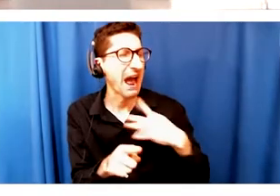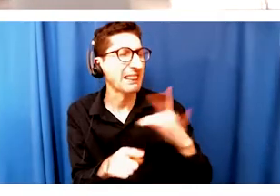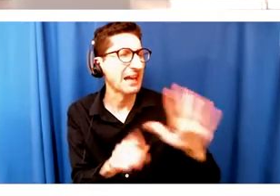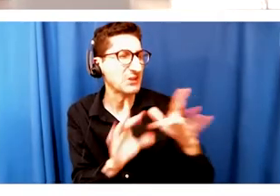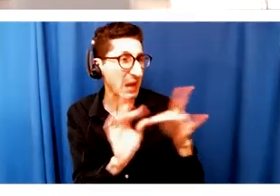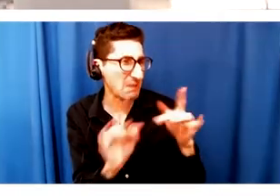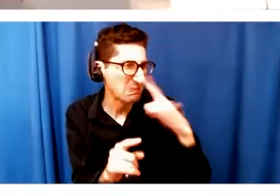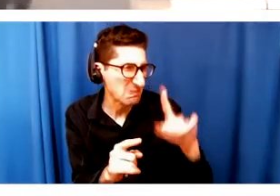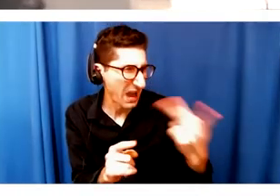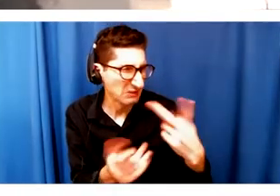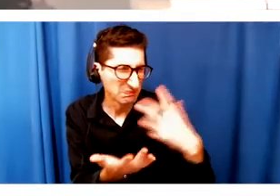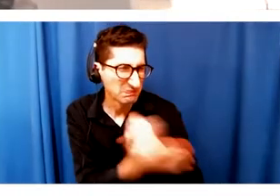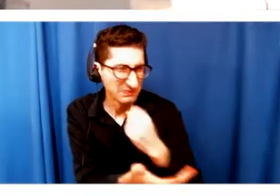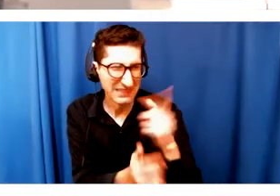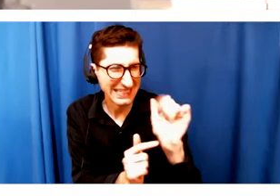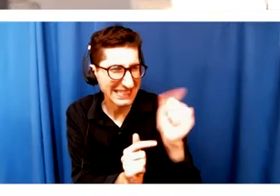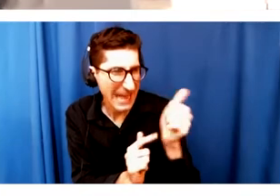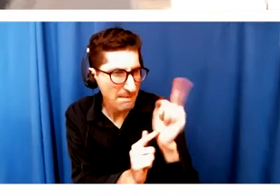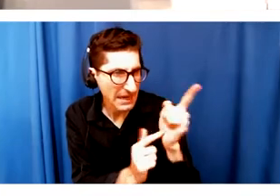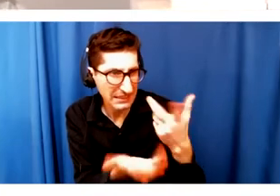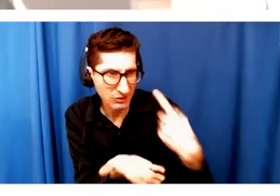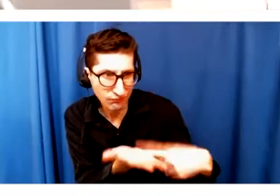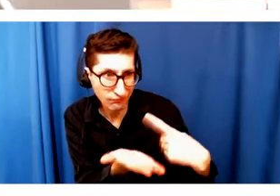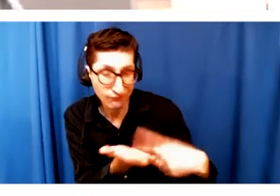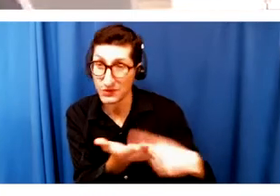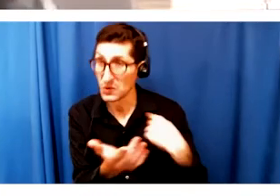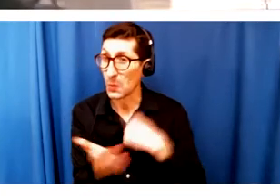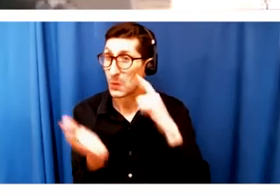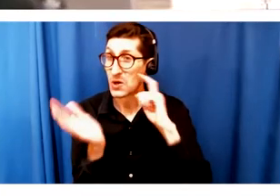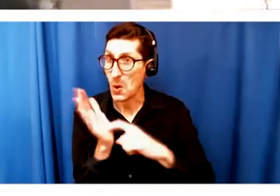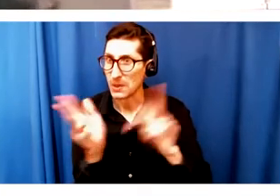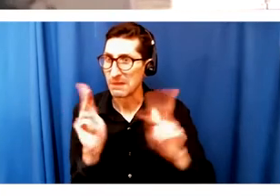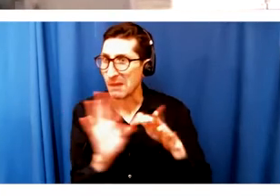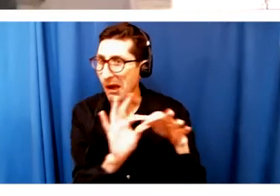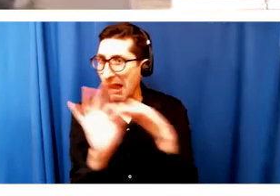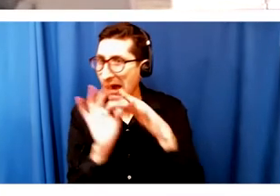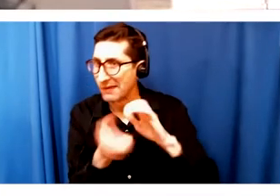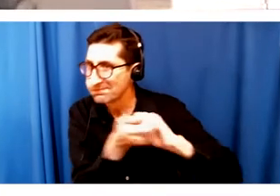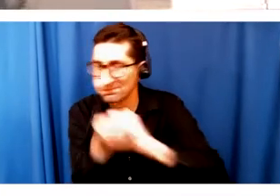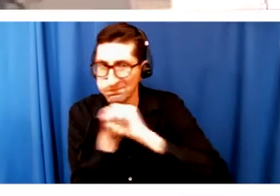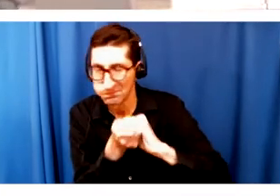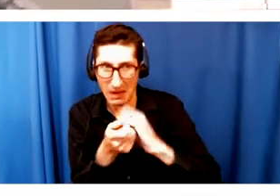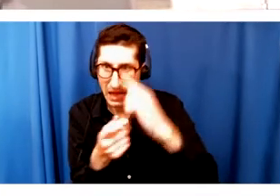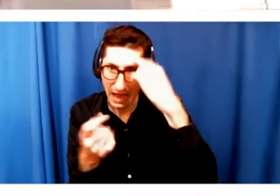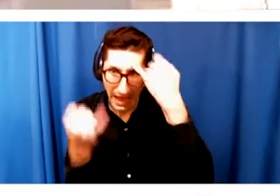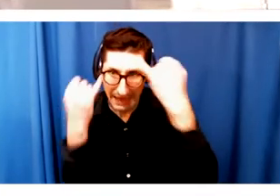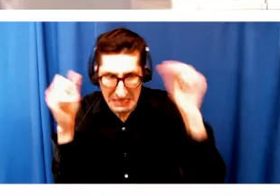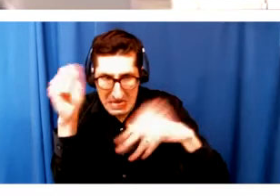talk through something? And we're seeing collaboration and partnership and thought partnership being born out of that.